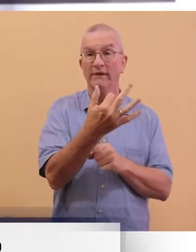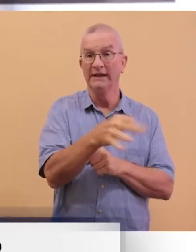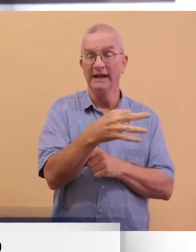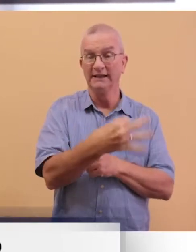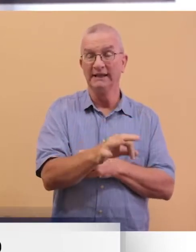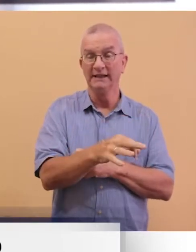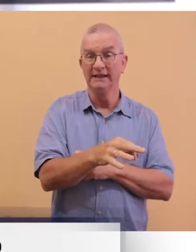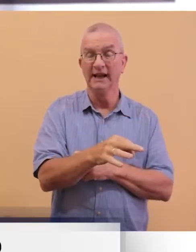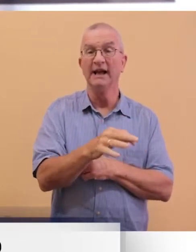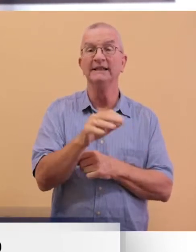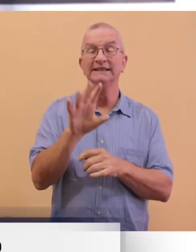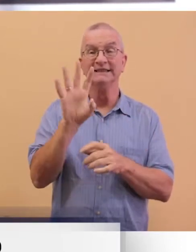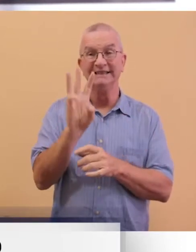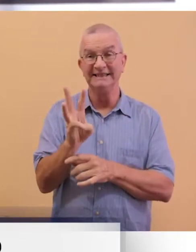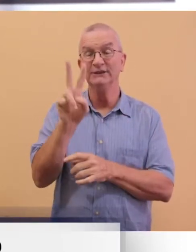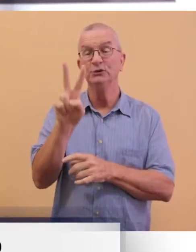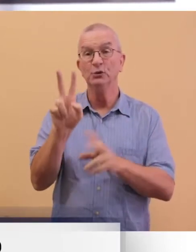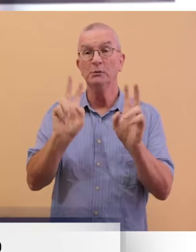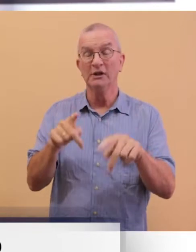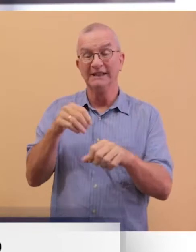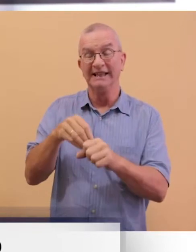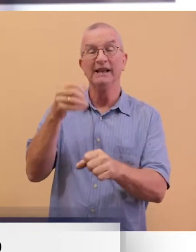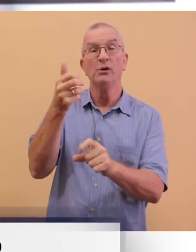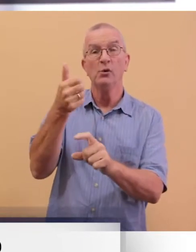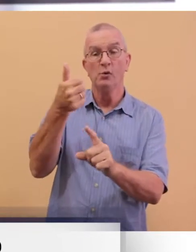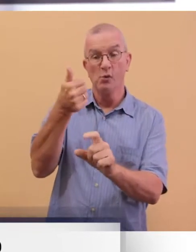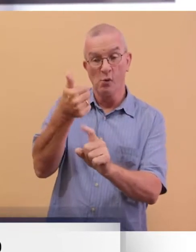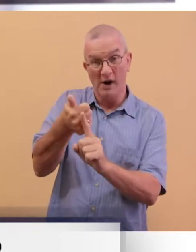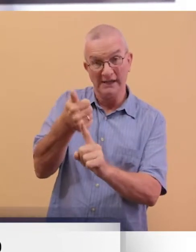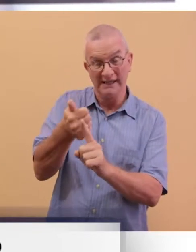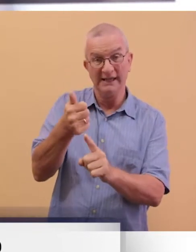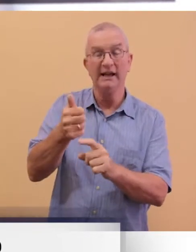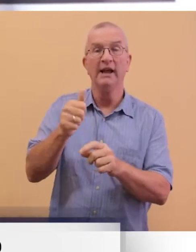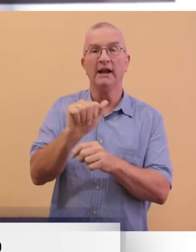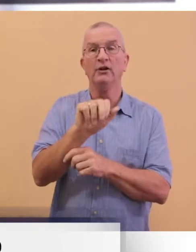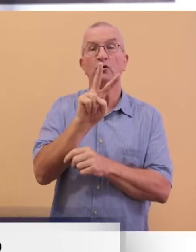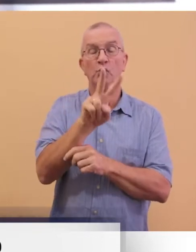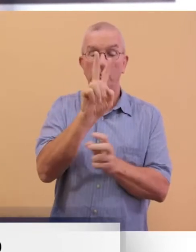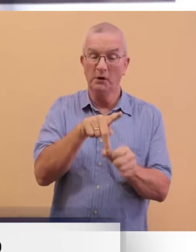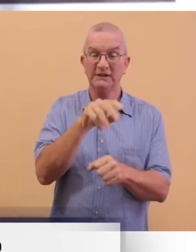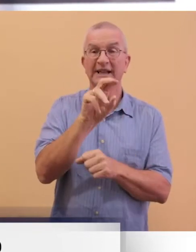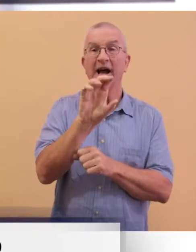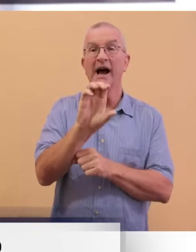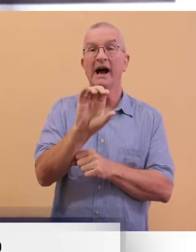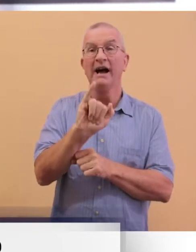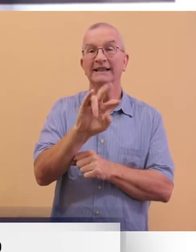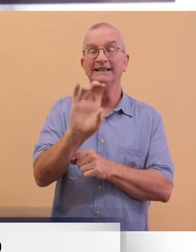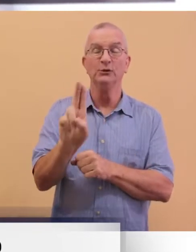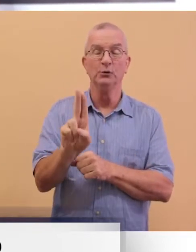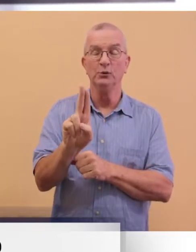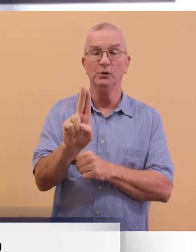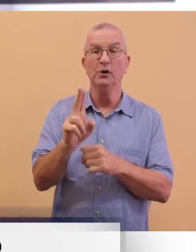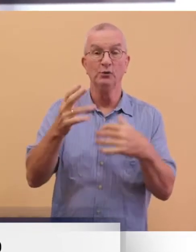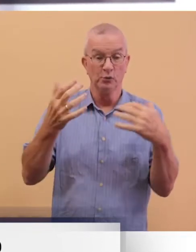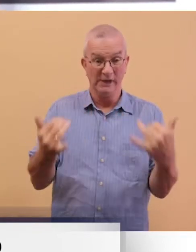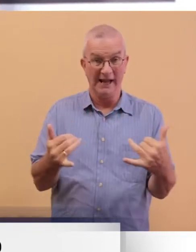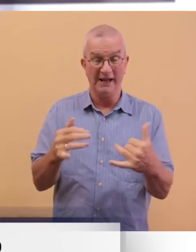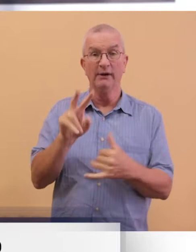quarantine, and 2 persons in the COVID-19 ICU. To date, we have tested 2